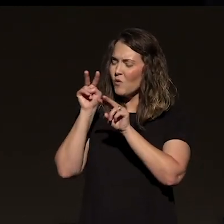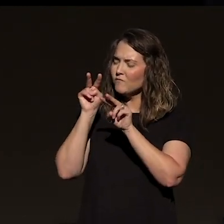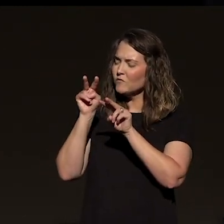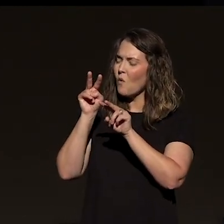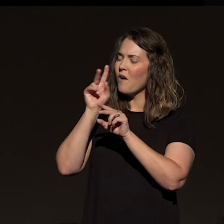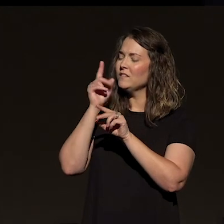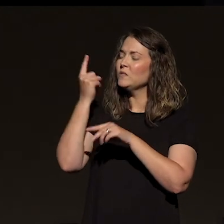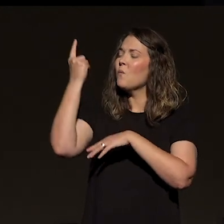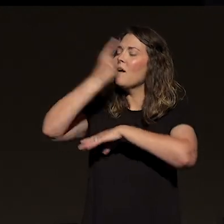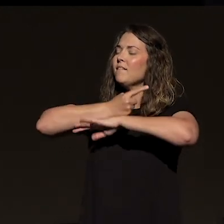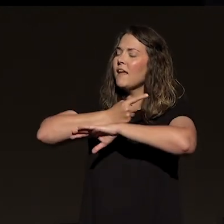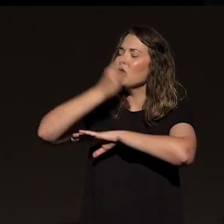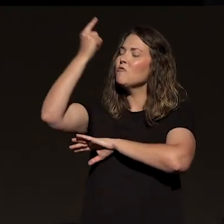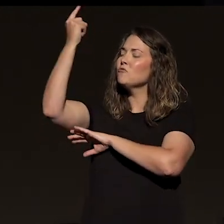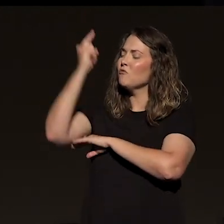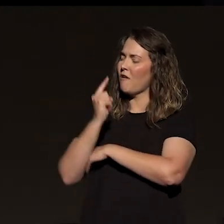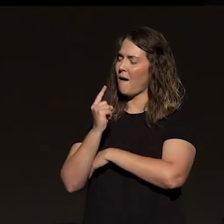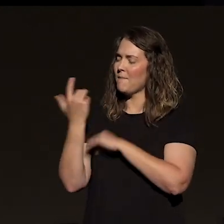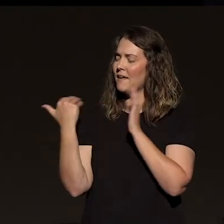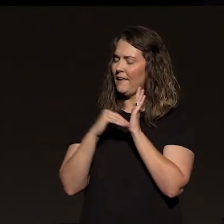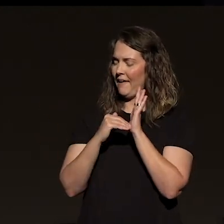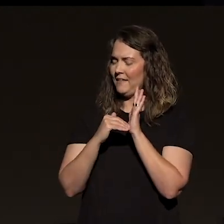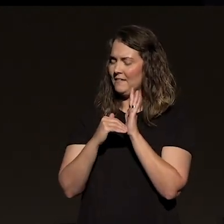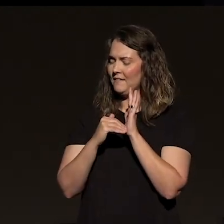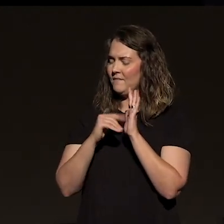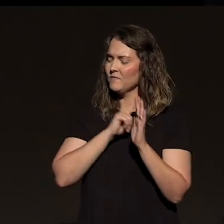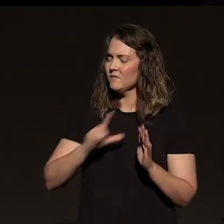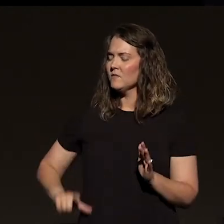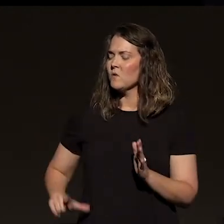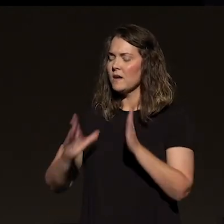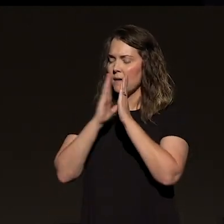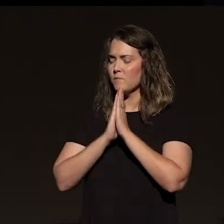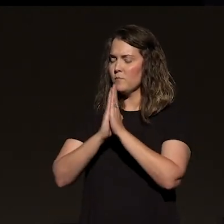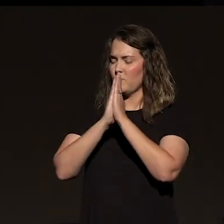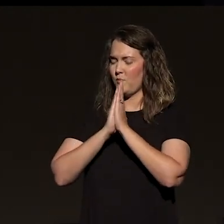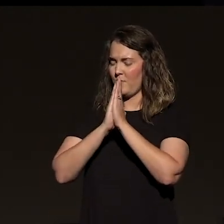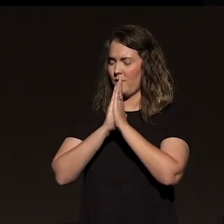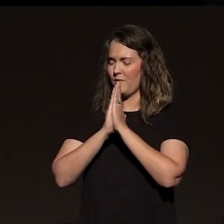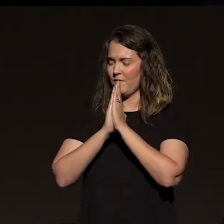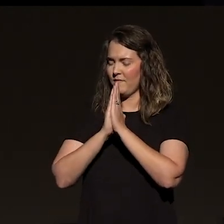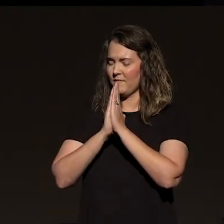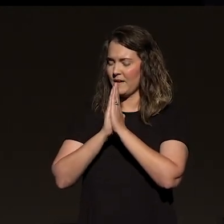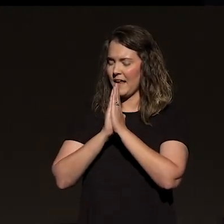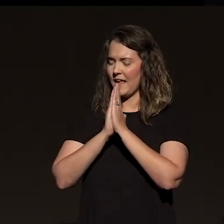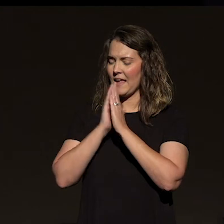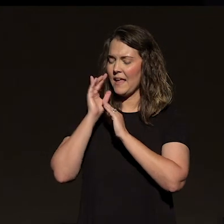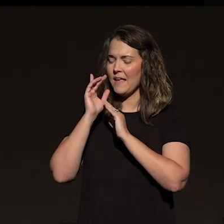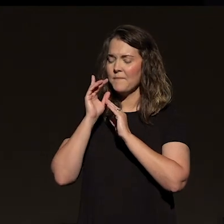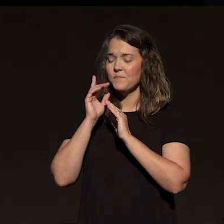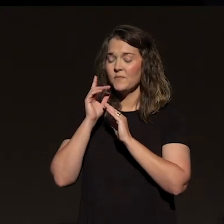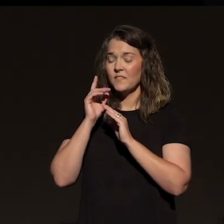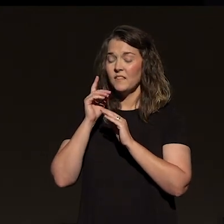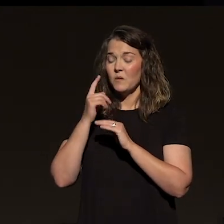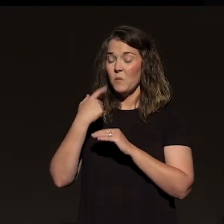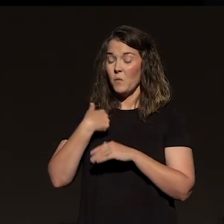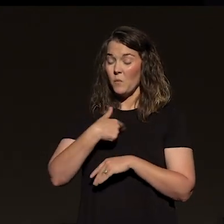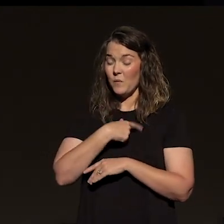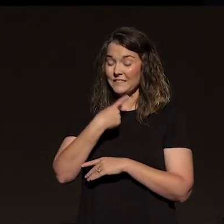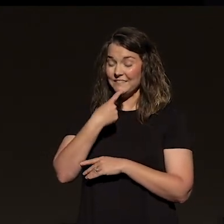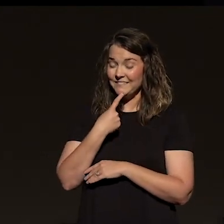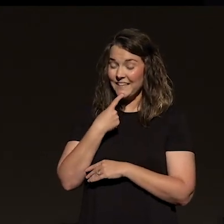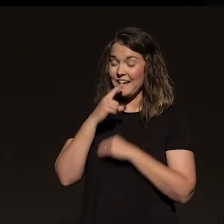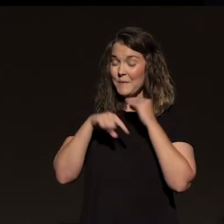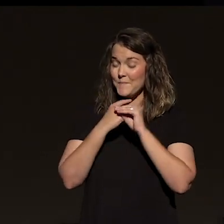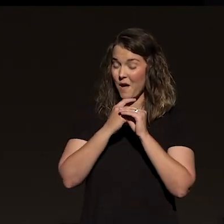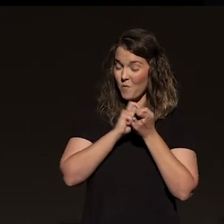that God, there's a better way for some of us. Lord, I pray that this prayer we've prayed today of repentance and turning to you in faith, God,